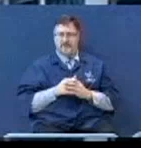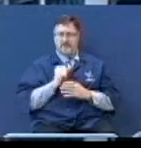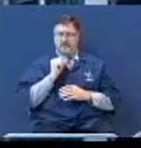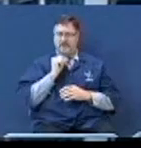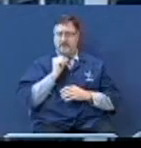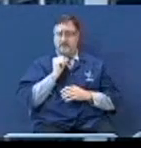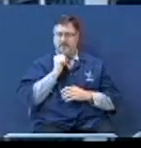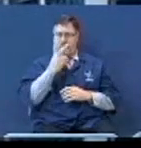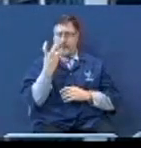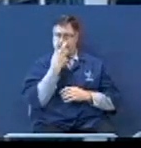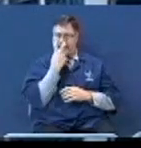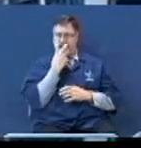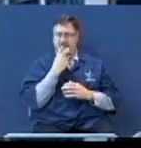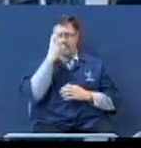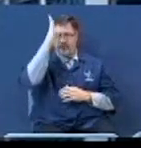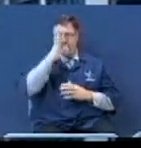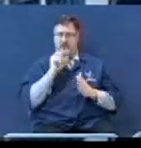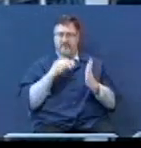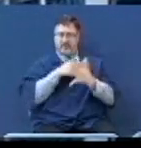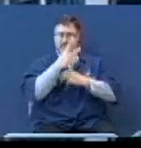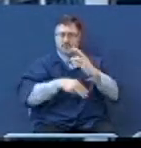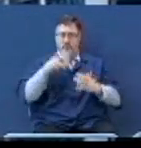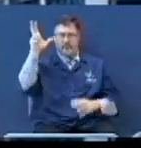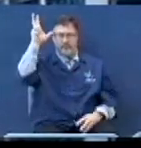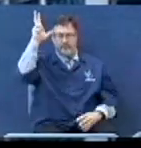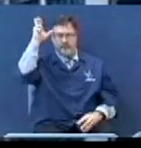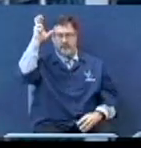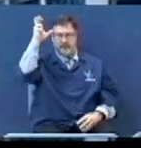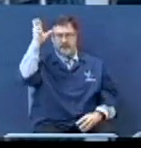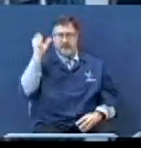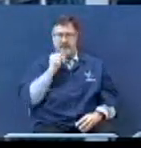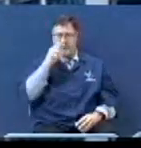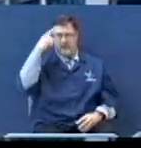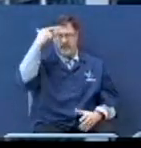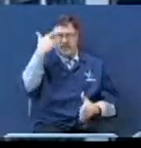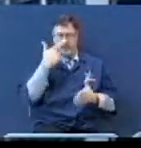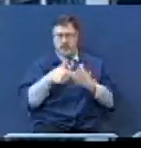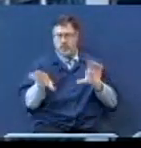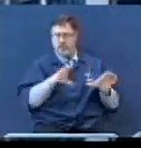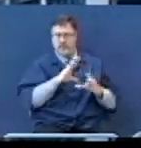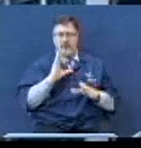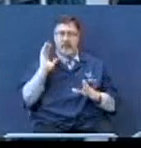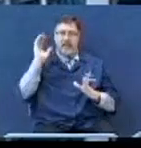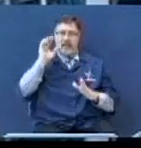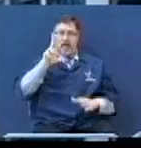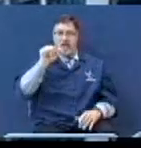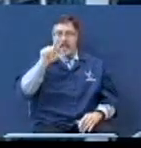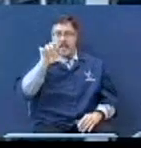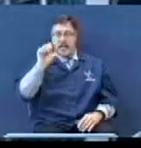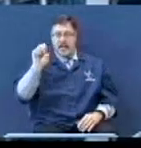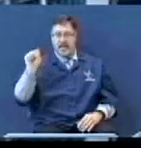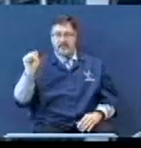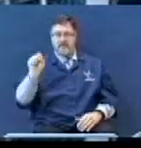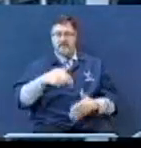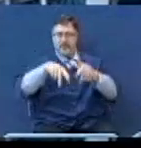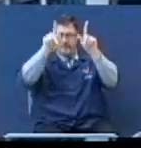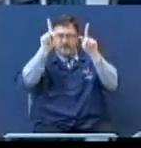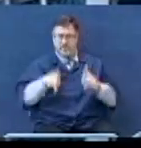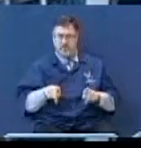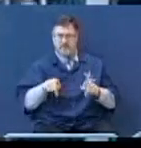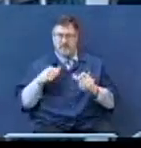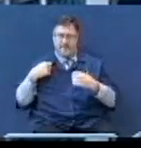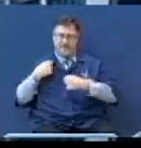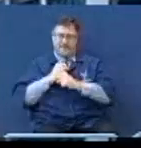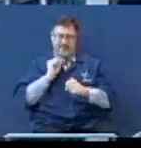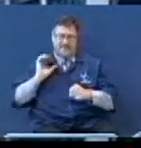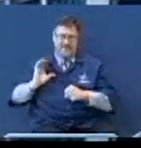are blinded by the God of this world the devil and I don't think you would do what you do unless there's somebody drive you to do it and